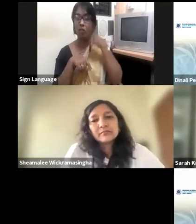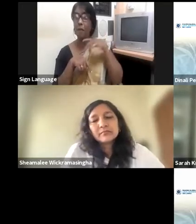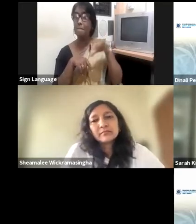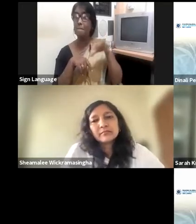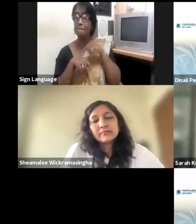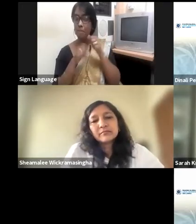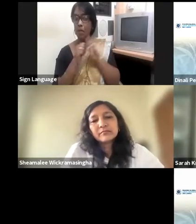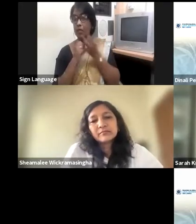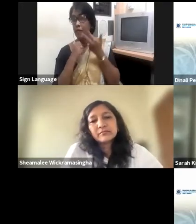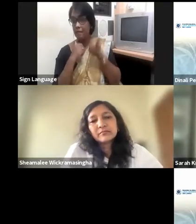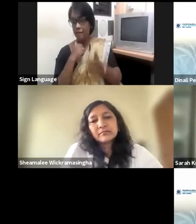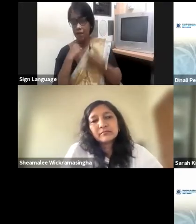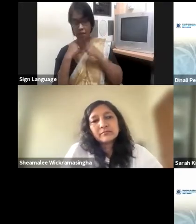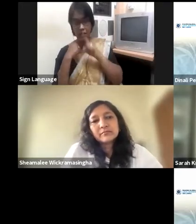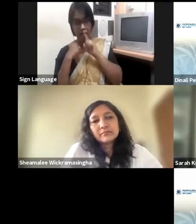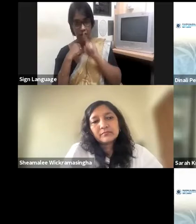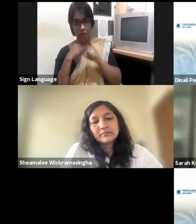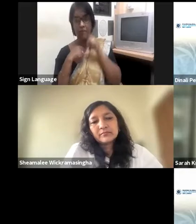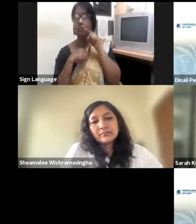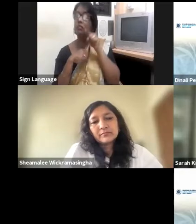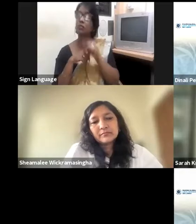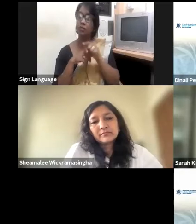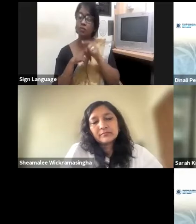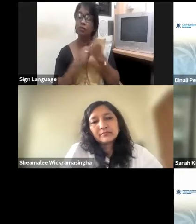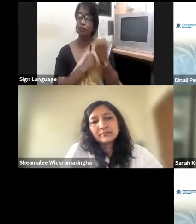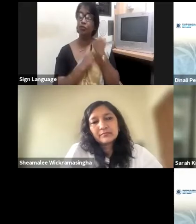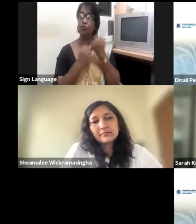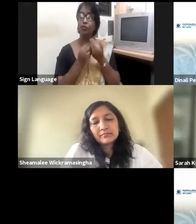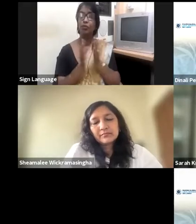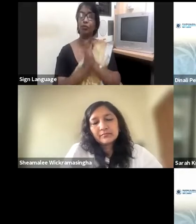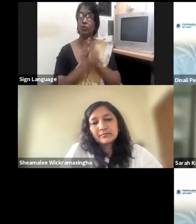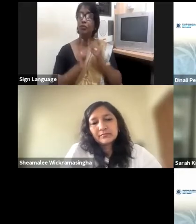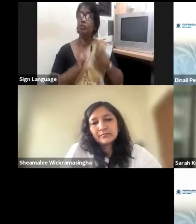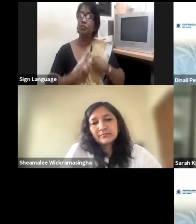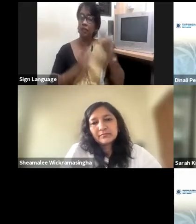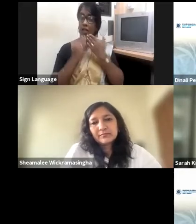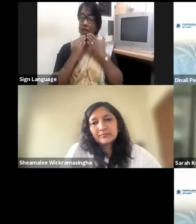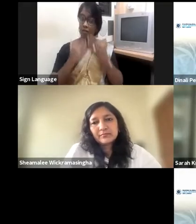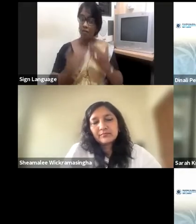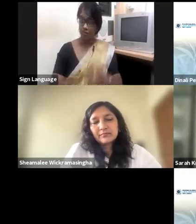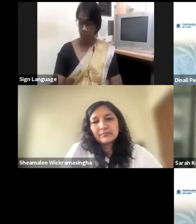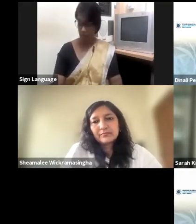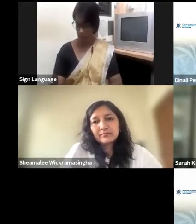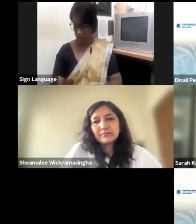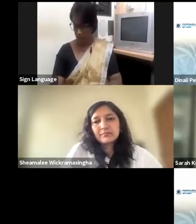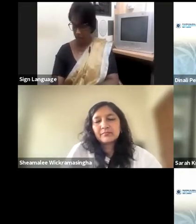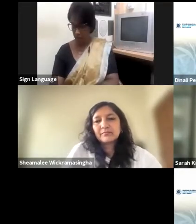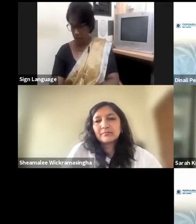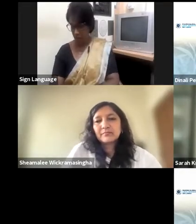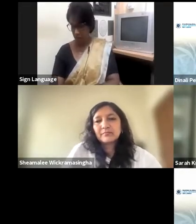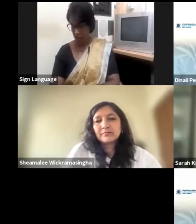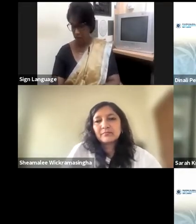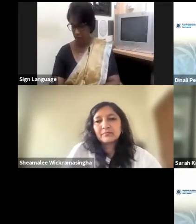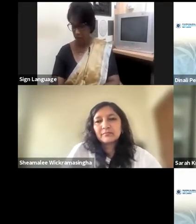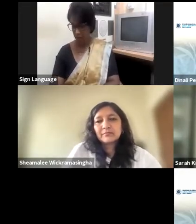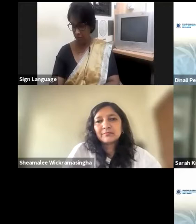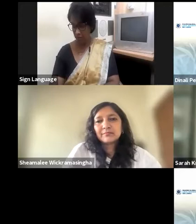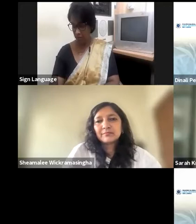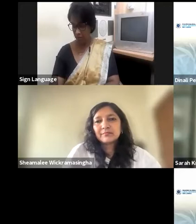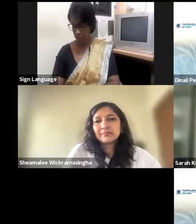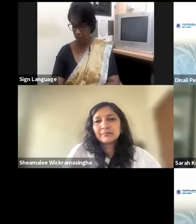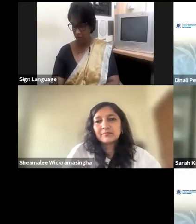yourself in those situations. Thank you very much for that. So moving on, we'd love to hear from the gentlemen